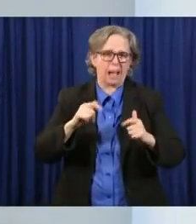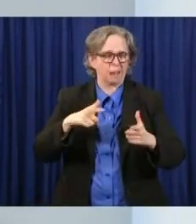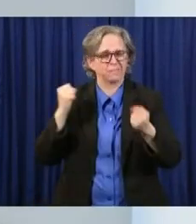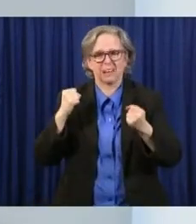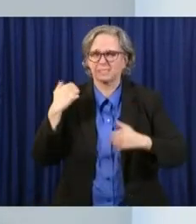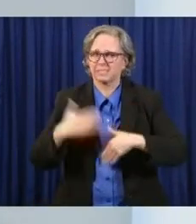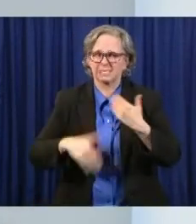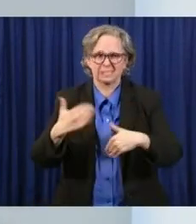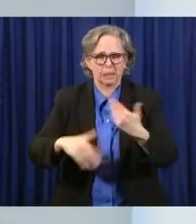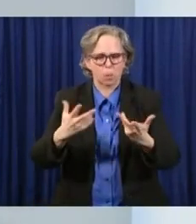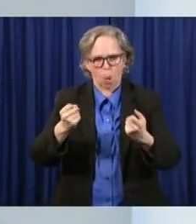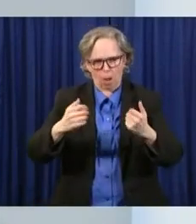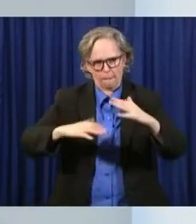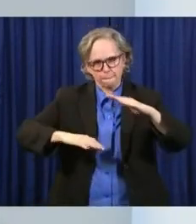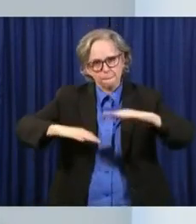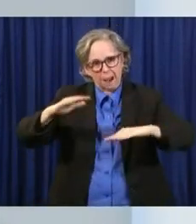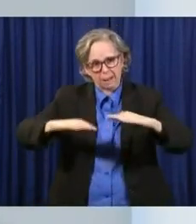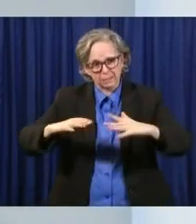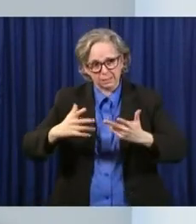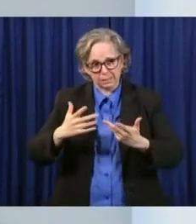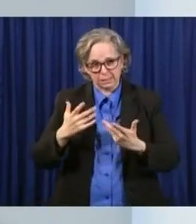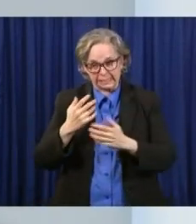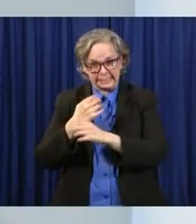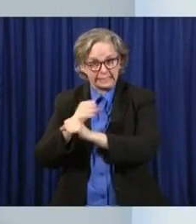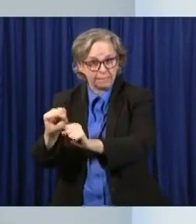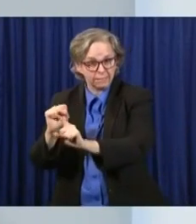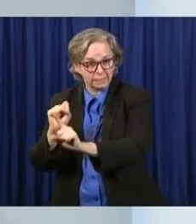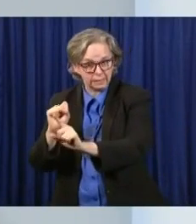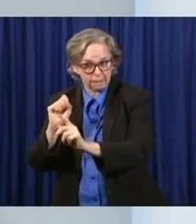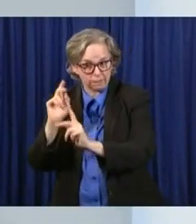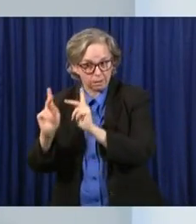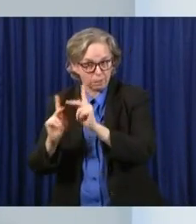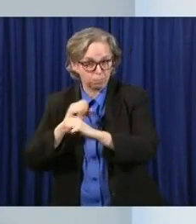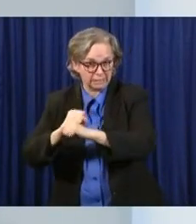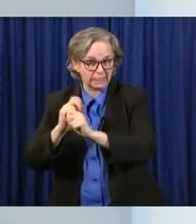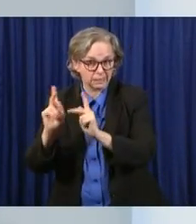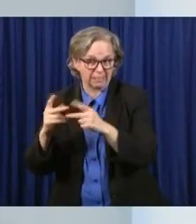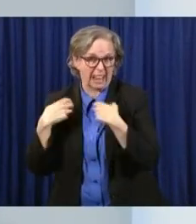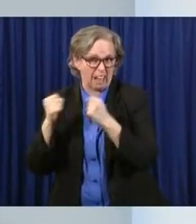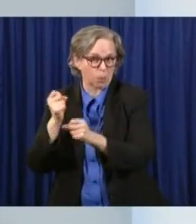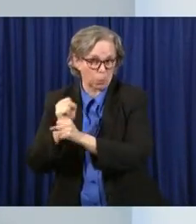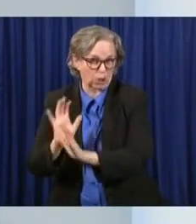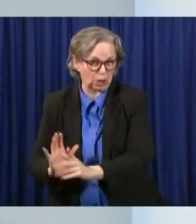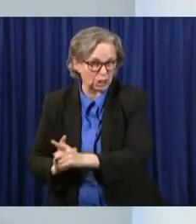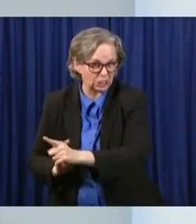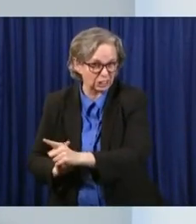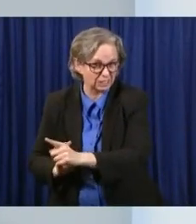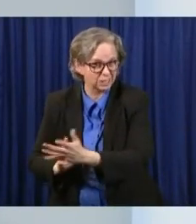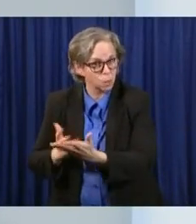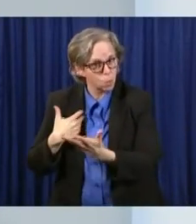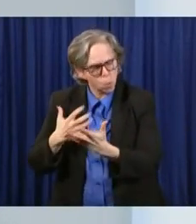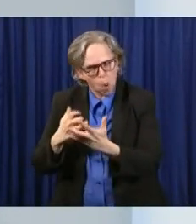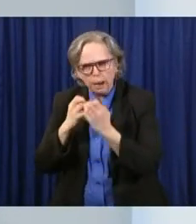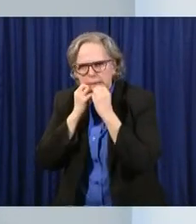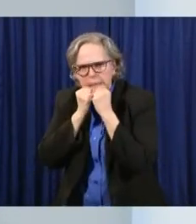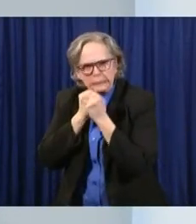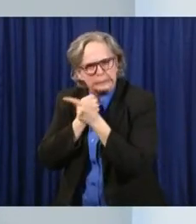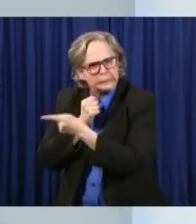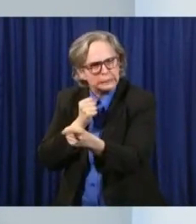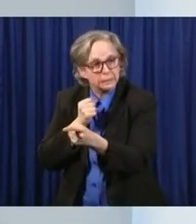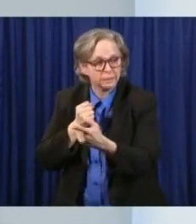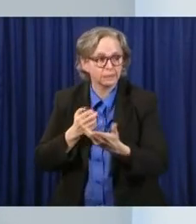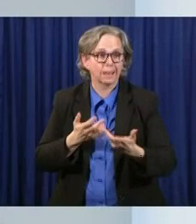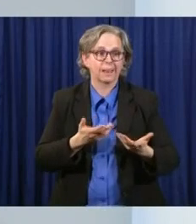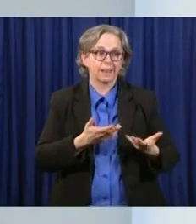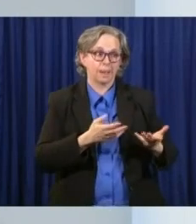of protecting people's health, which we want to do, but also opening up aspects of the